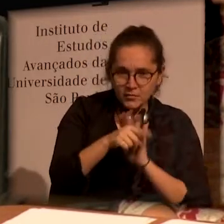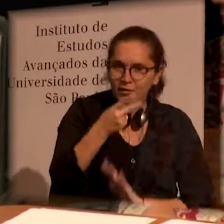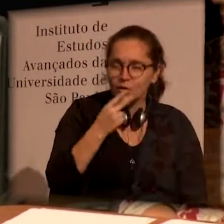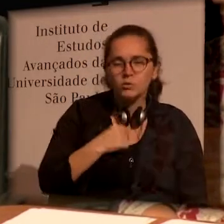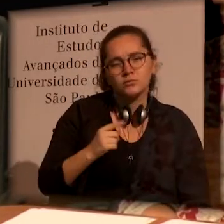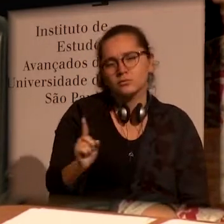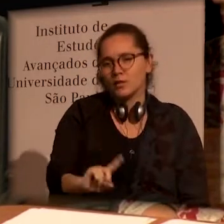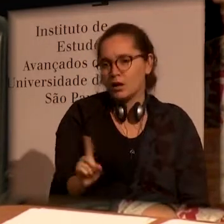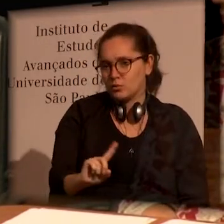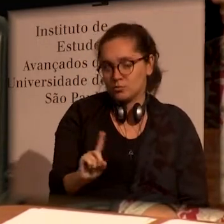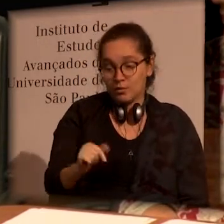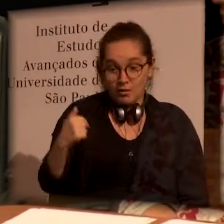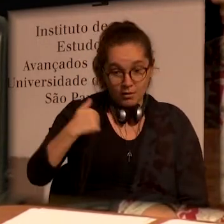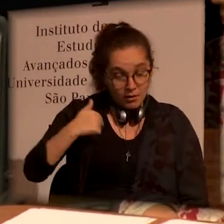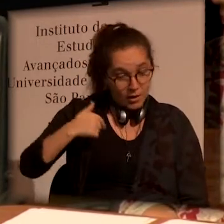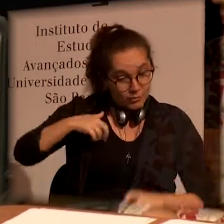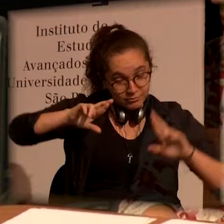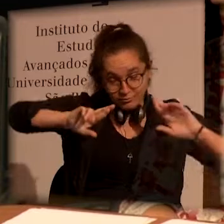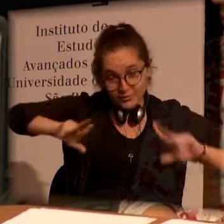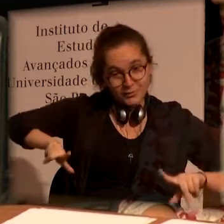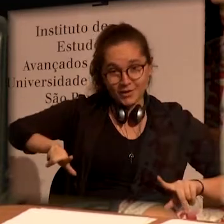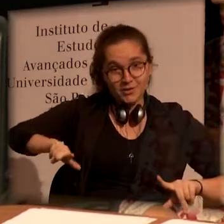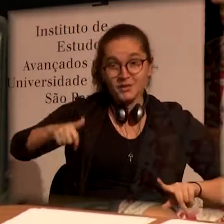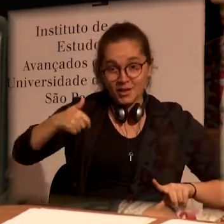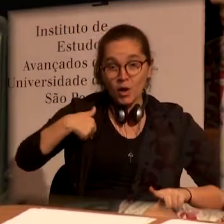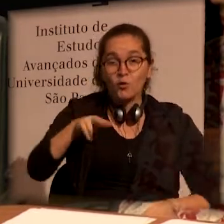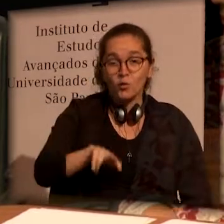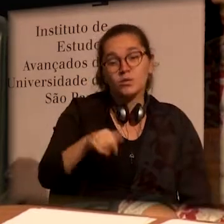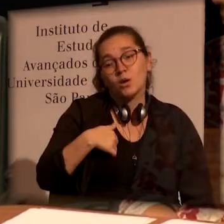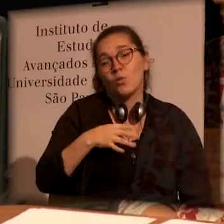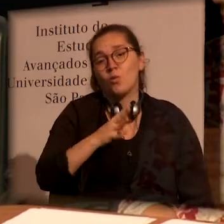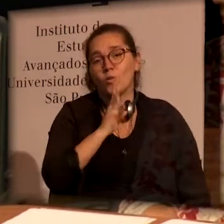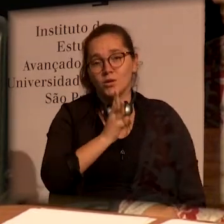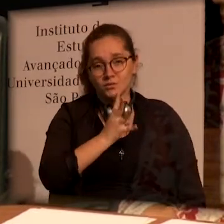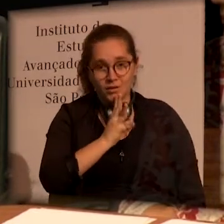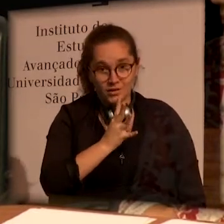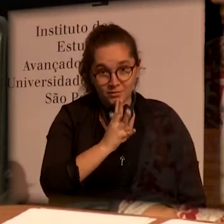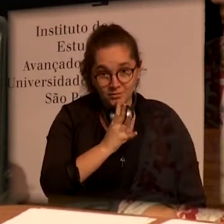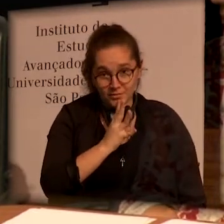I'm going to do this via knowledge again.